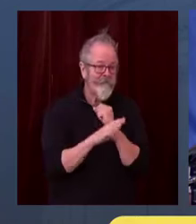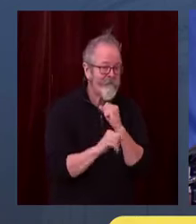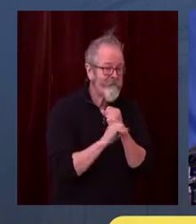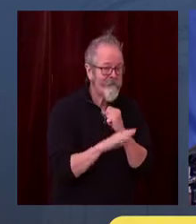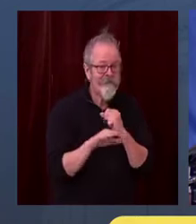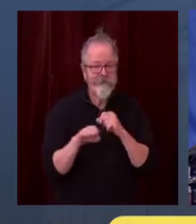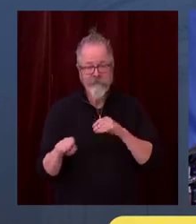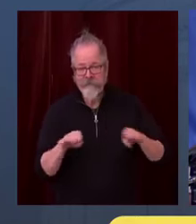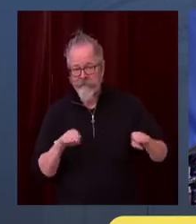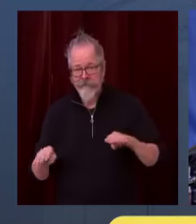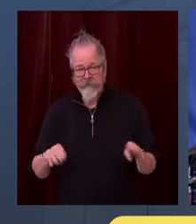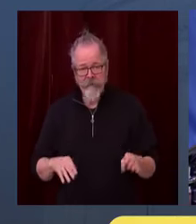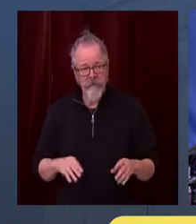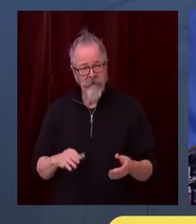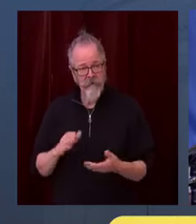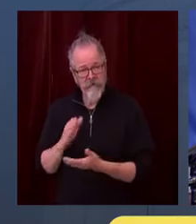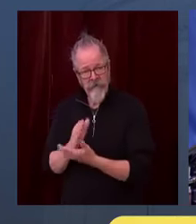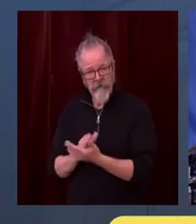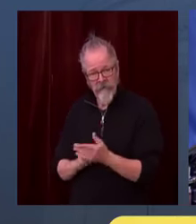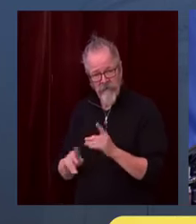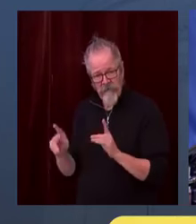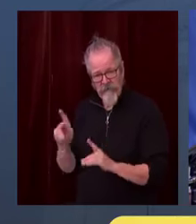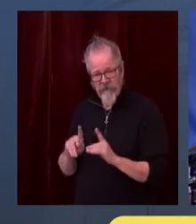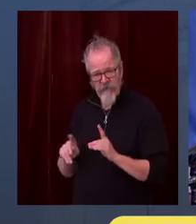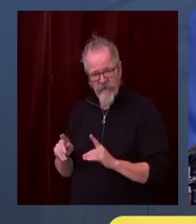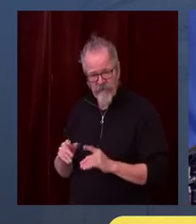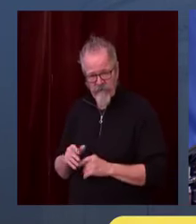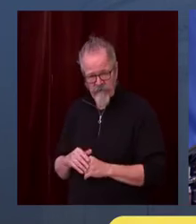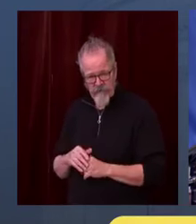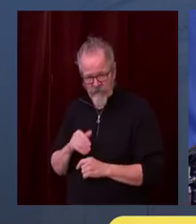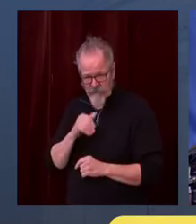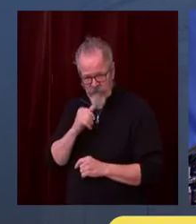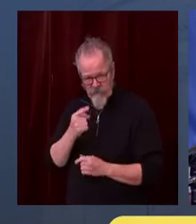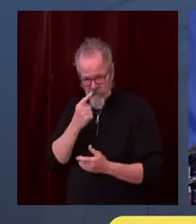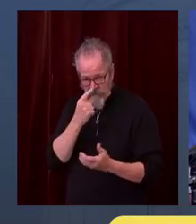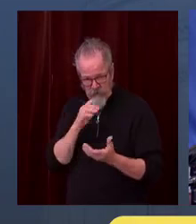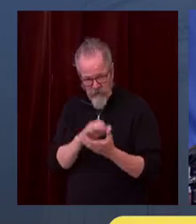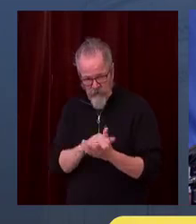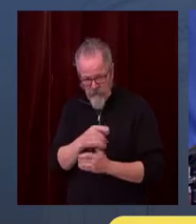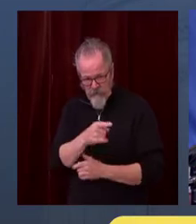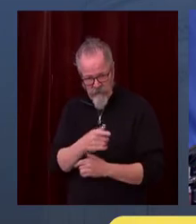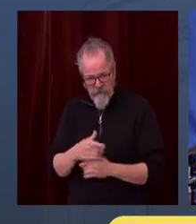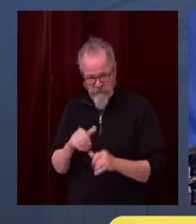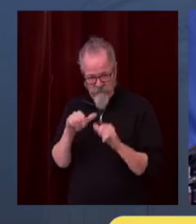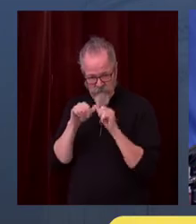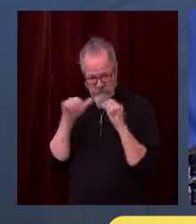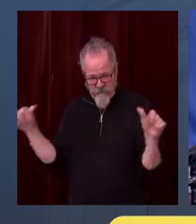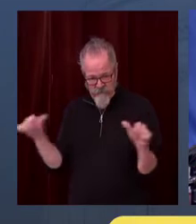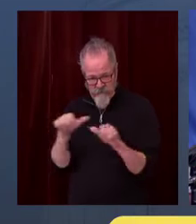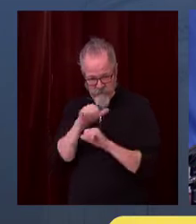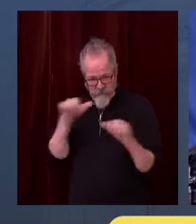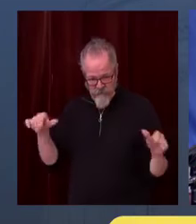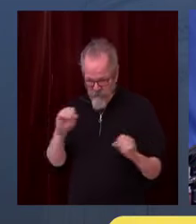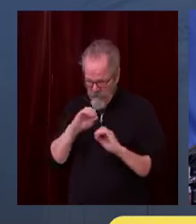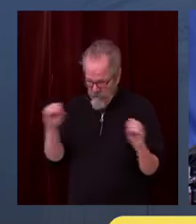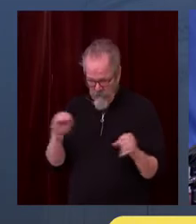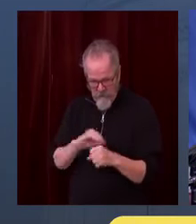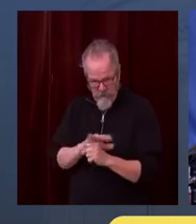one for them, for those they love. How can you address that through the actions that you're taking right now?